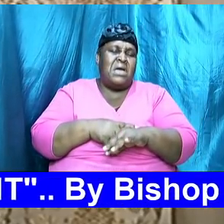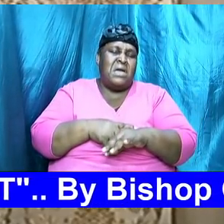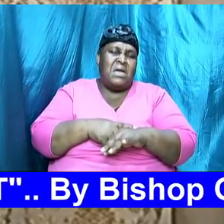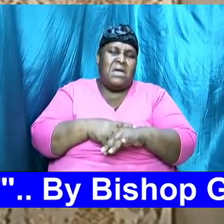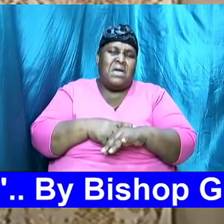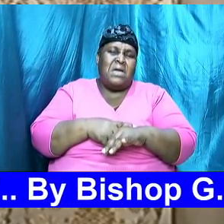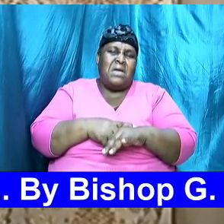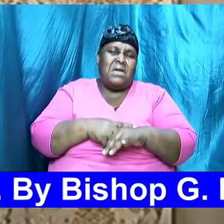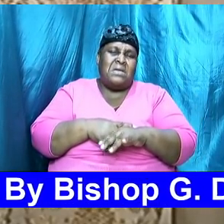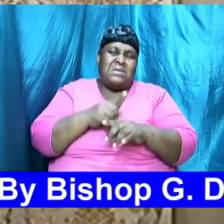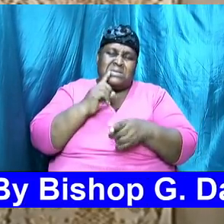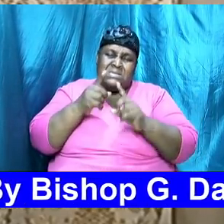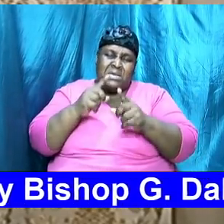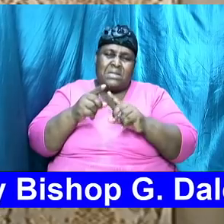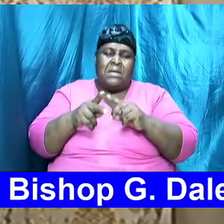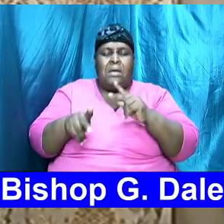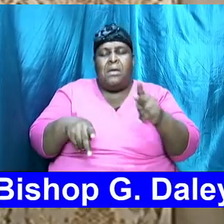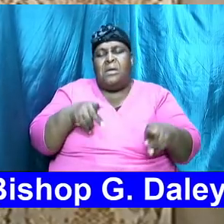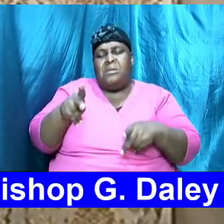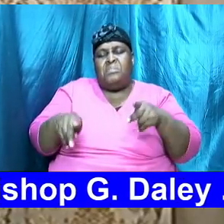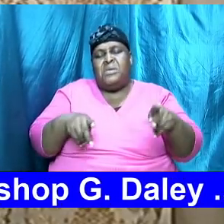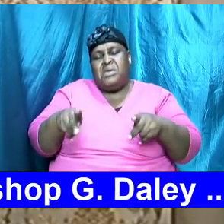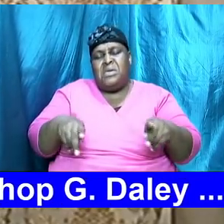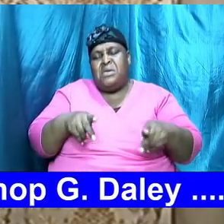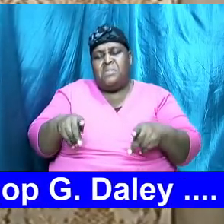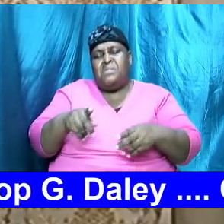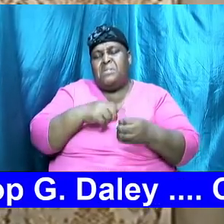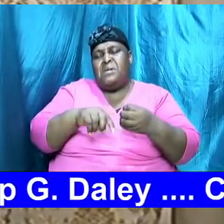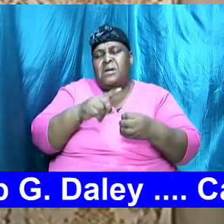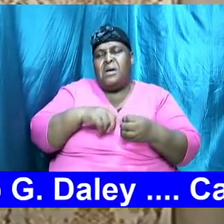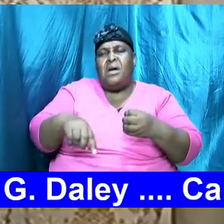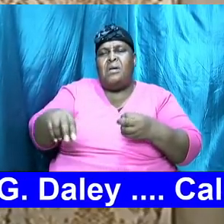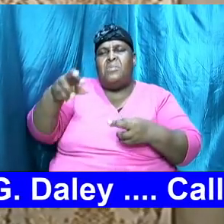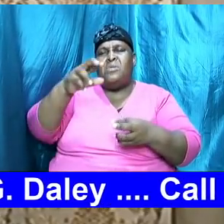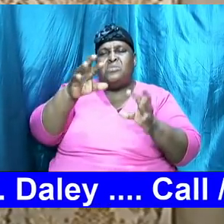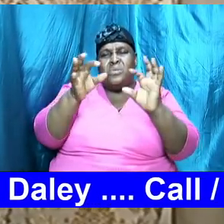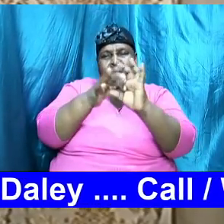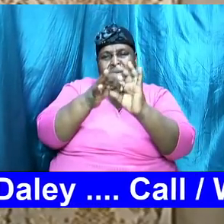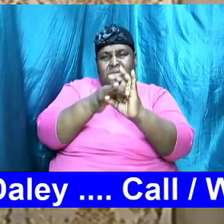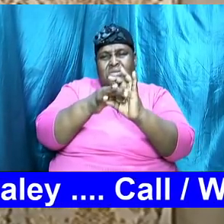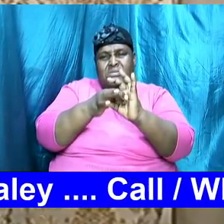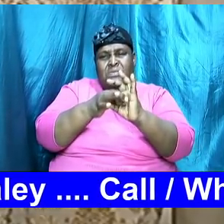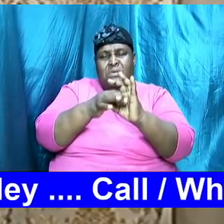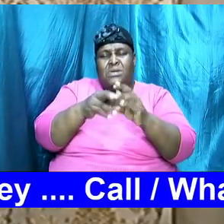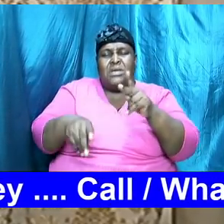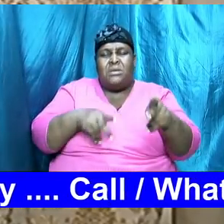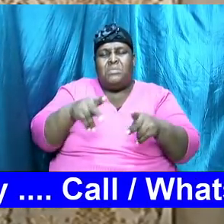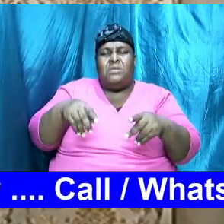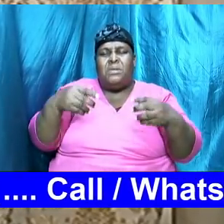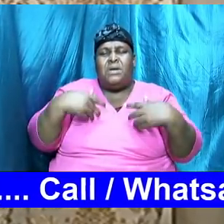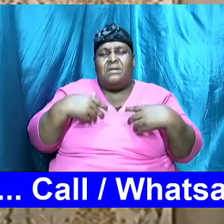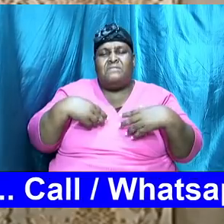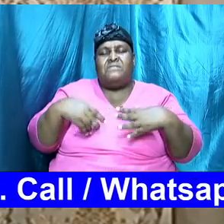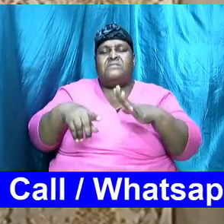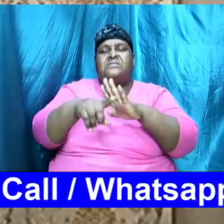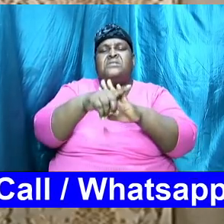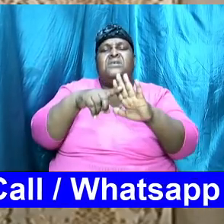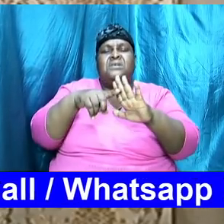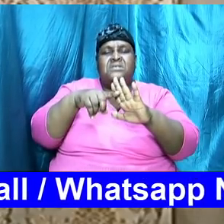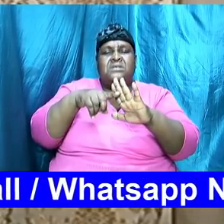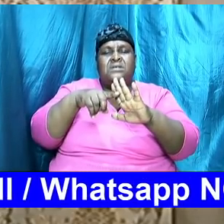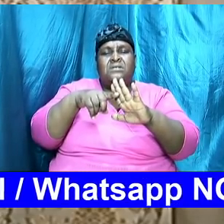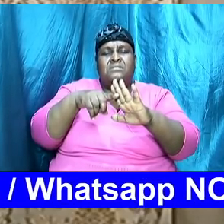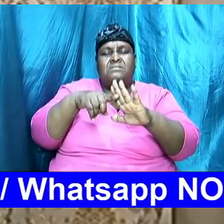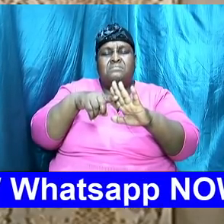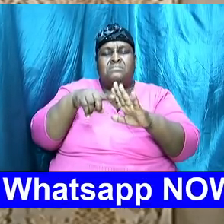and folks just have things negative to say about relationships and we